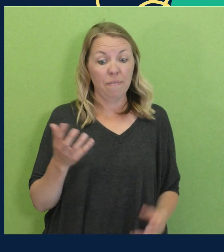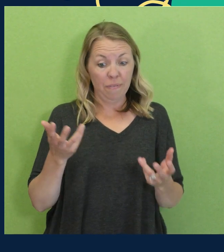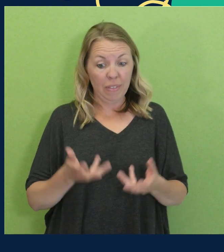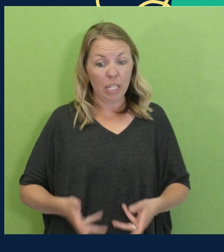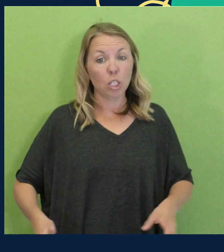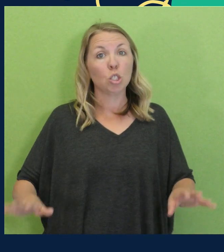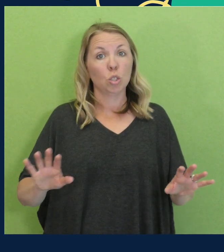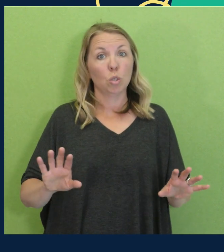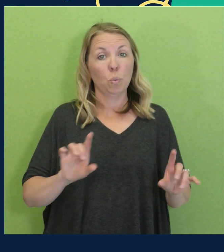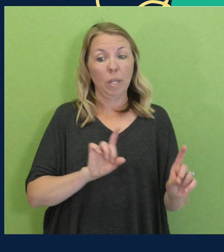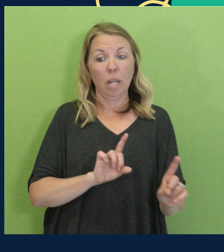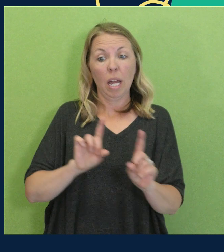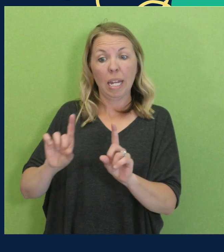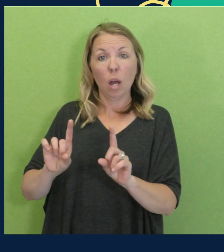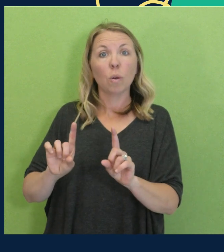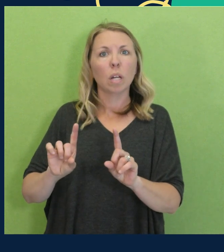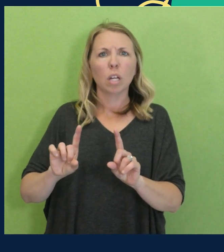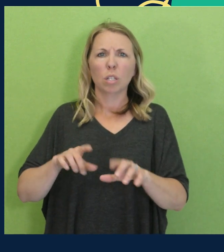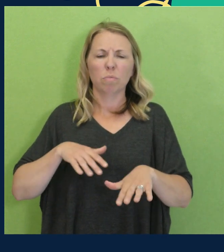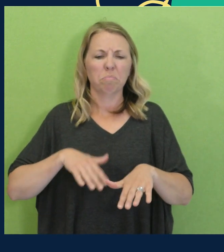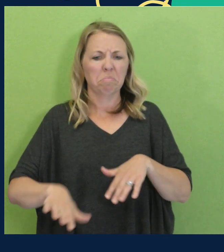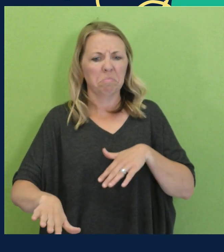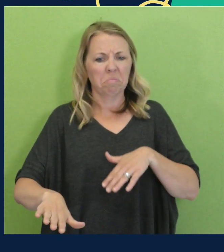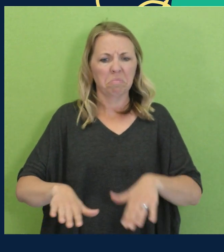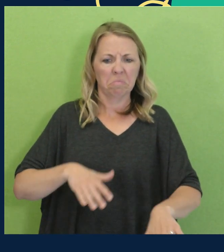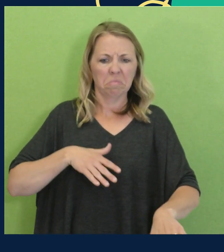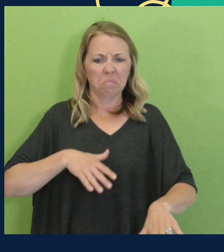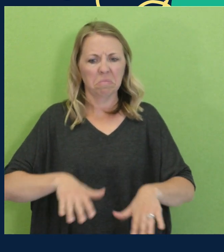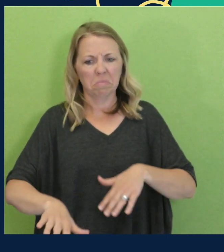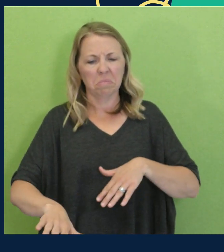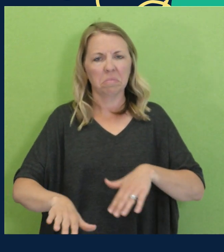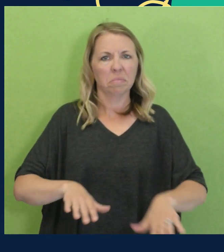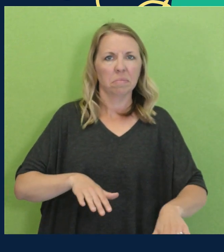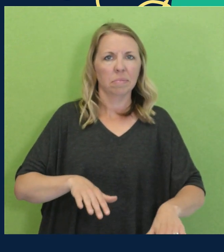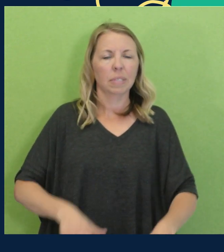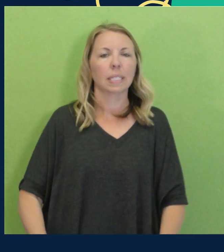And when we got out, you were dragging your feet.